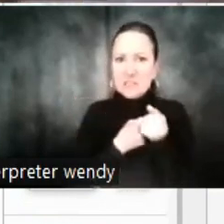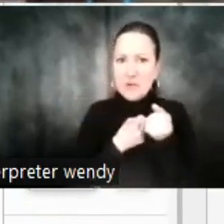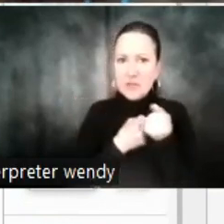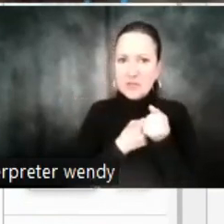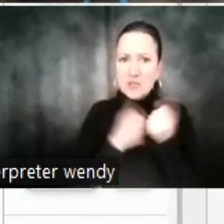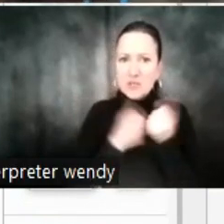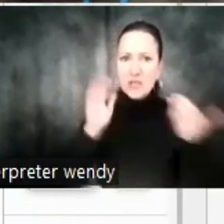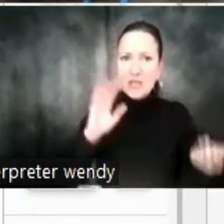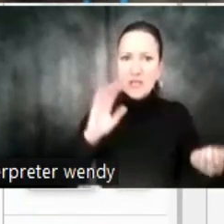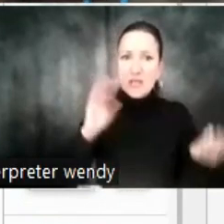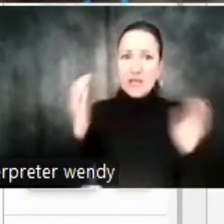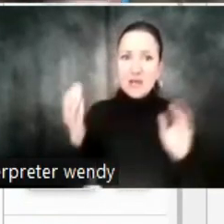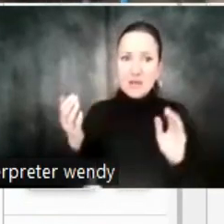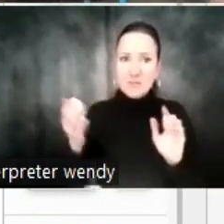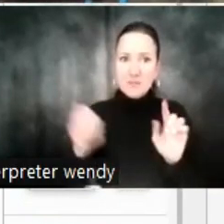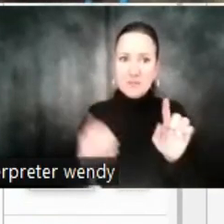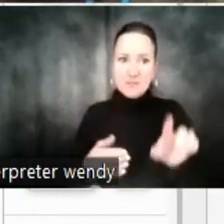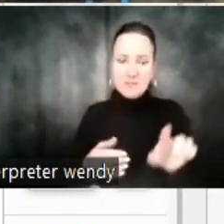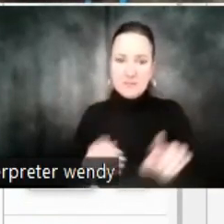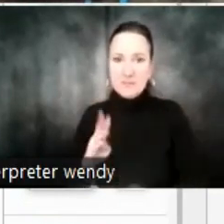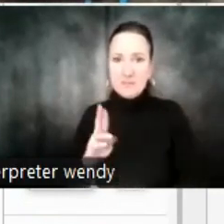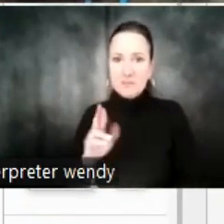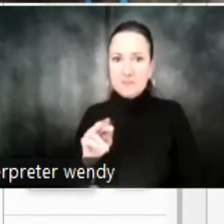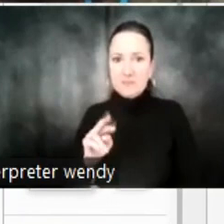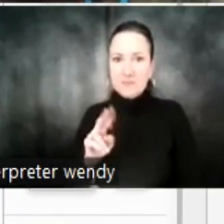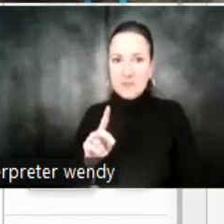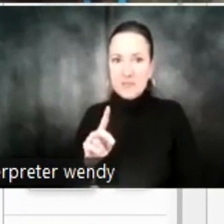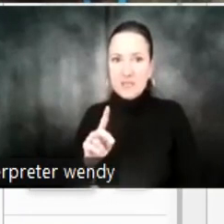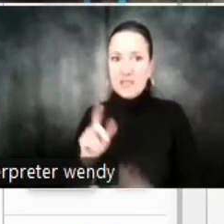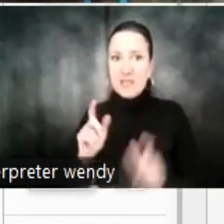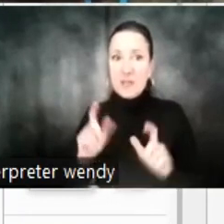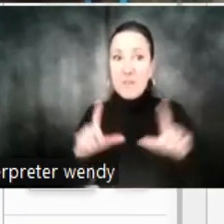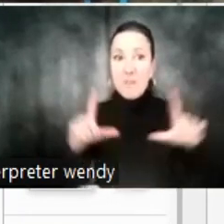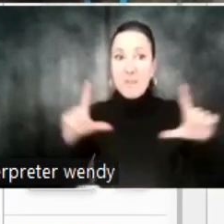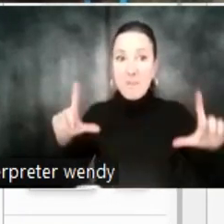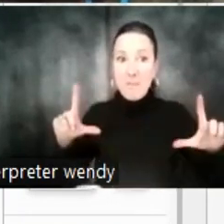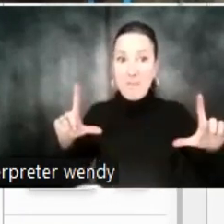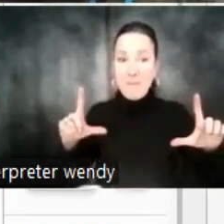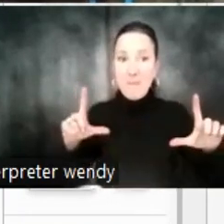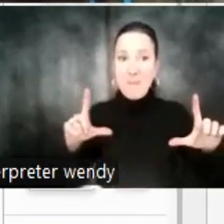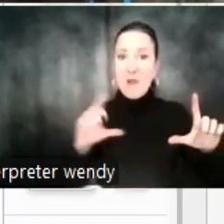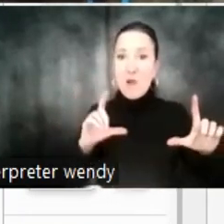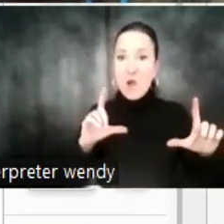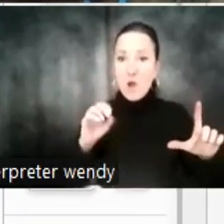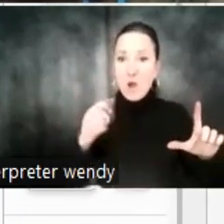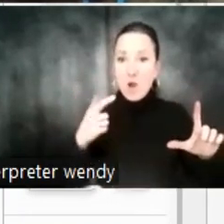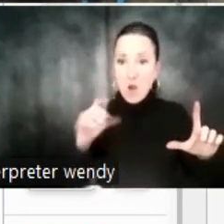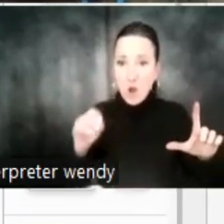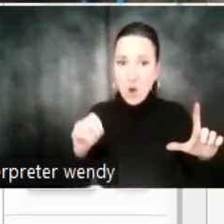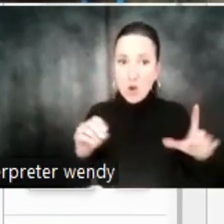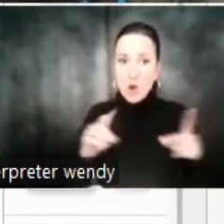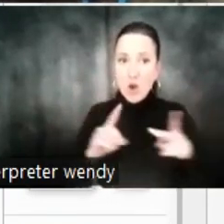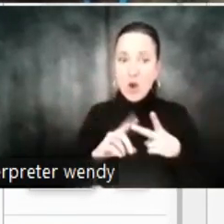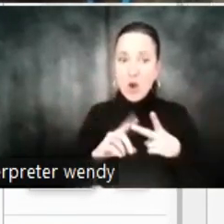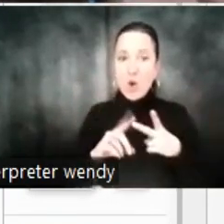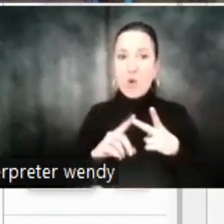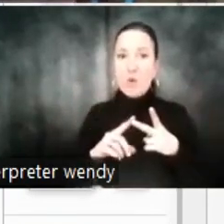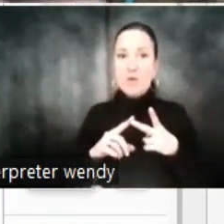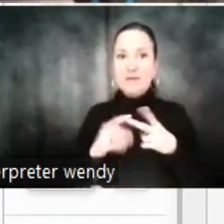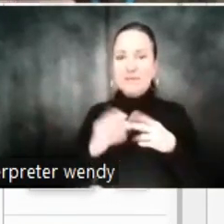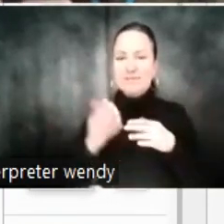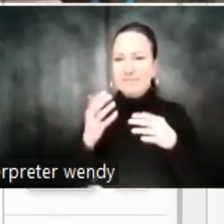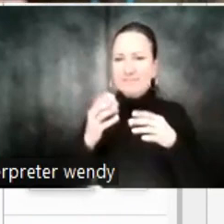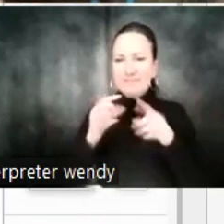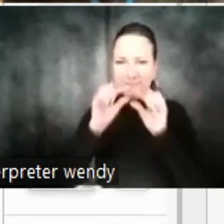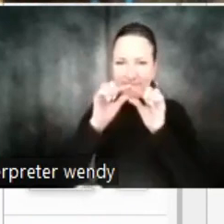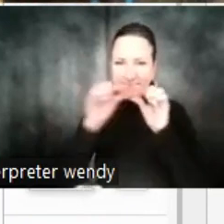compare it to the sponsored brands advertisement, you have the brand logo. You have a custom headline, Cooking with Fire Ooni Pizza Oven Bundles, as